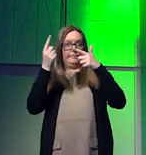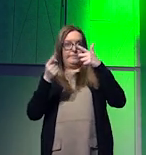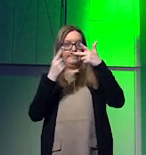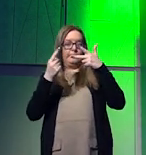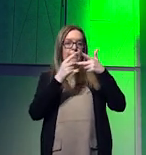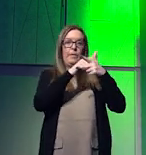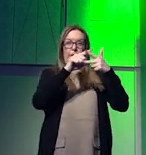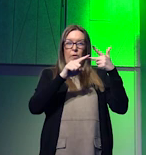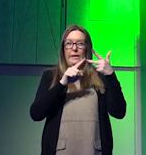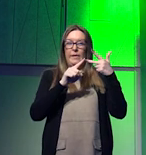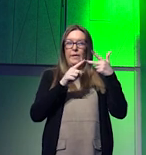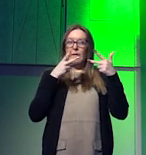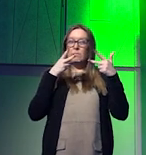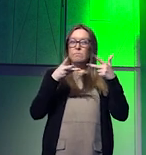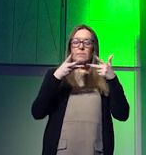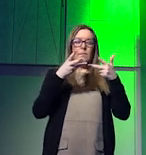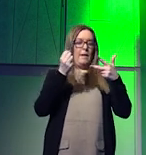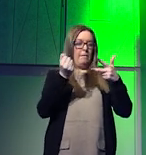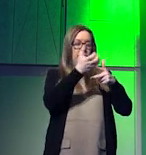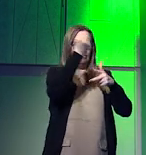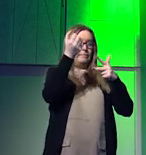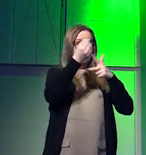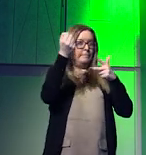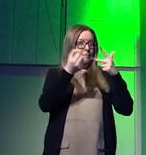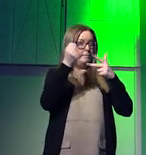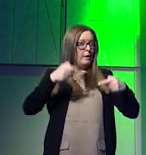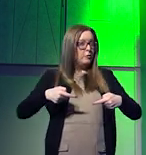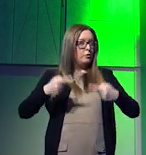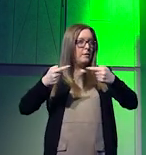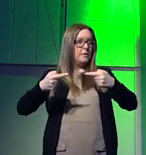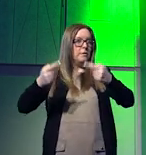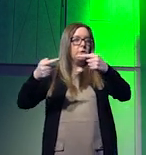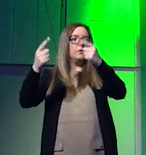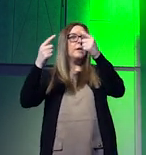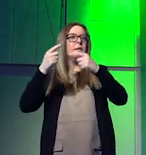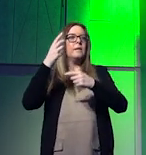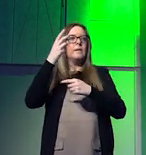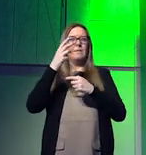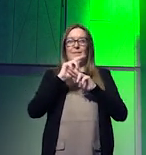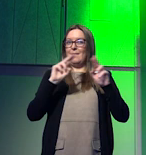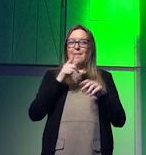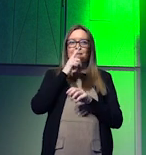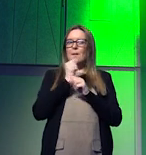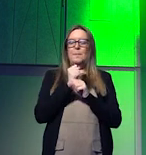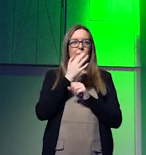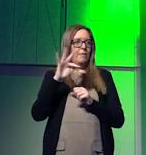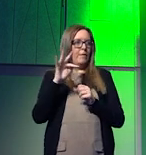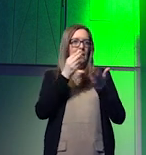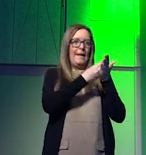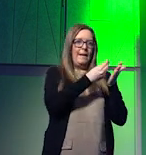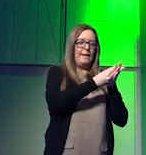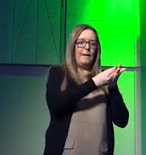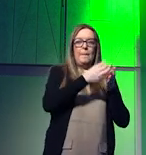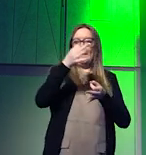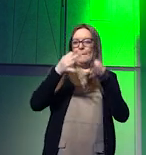momentous and interdependent sets of challenges which we're barely talking about from an economic political